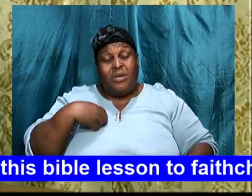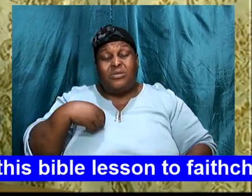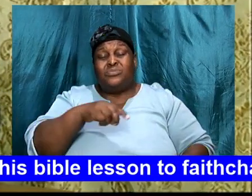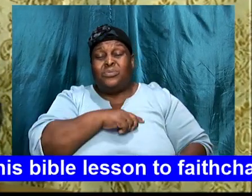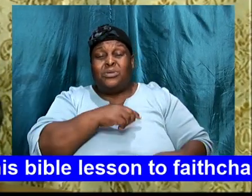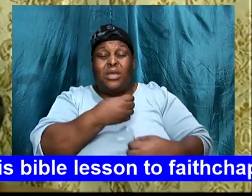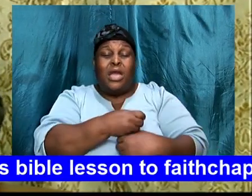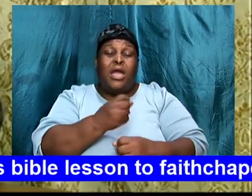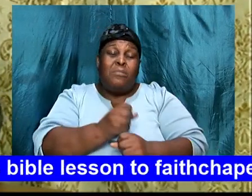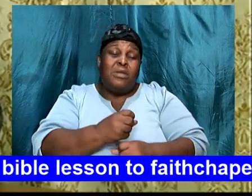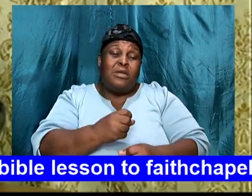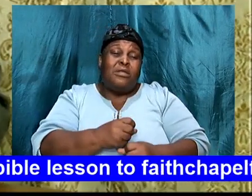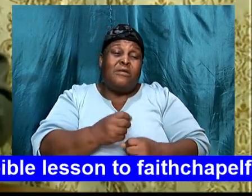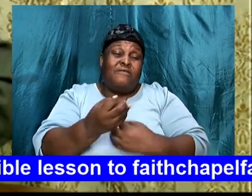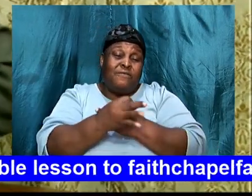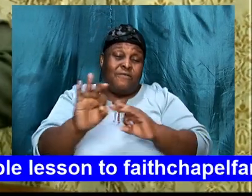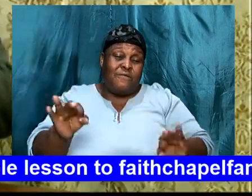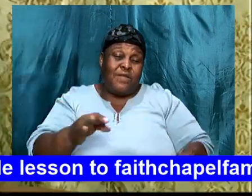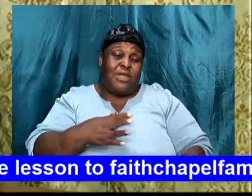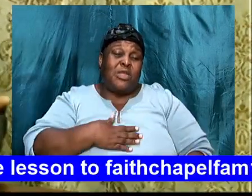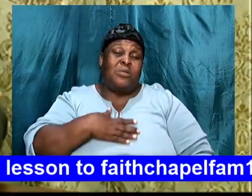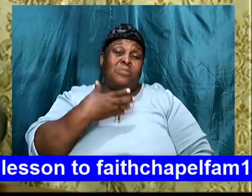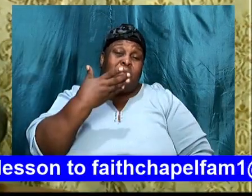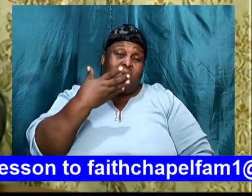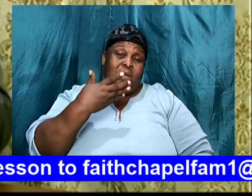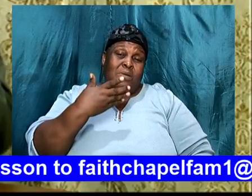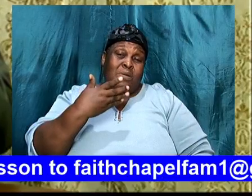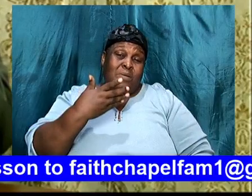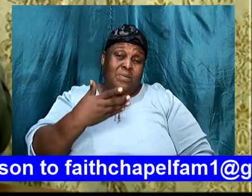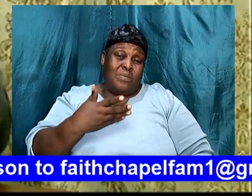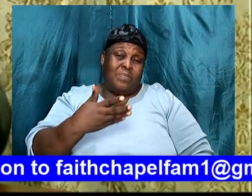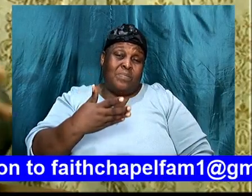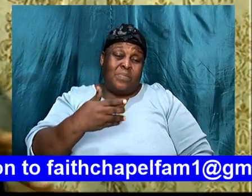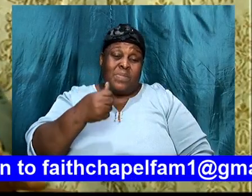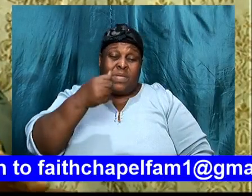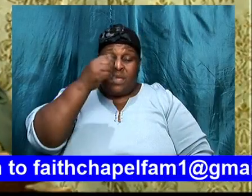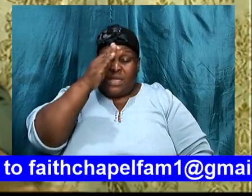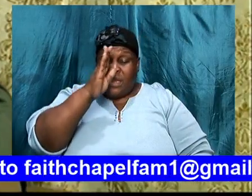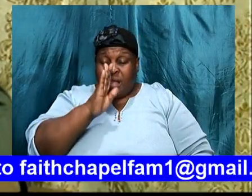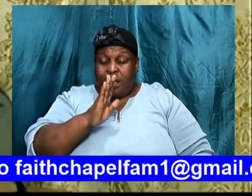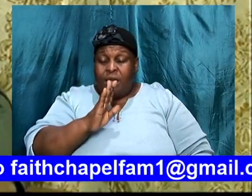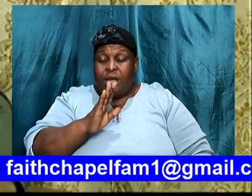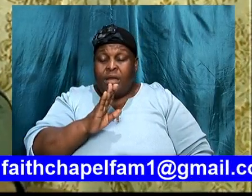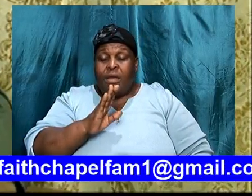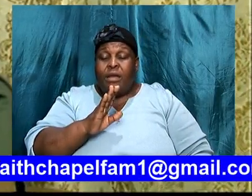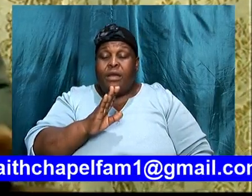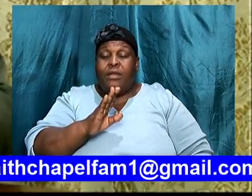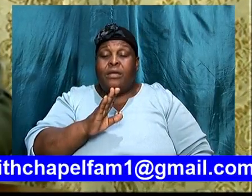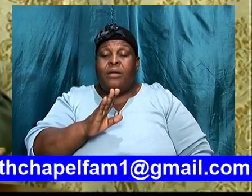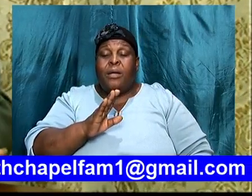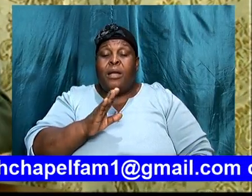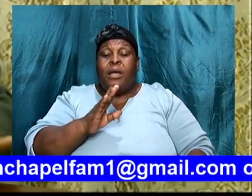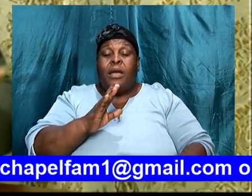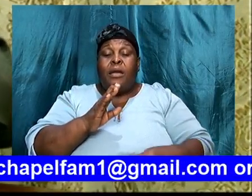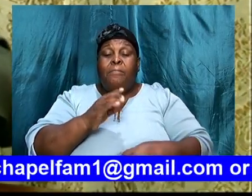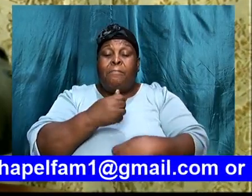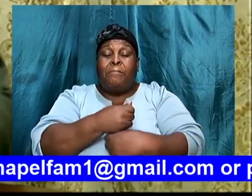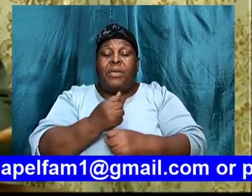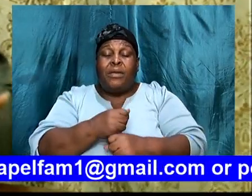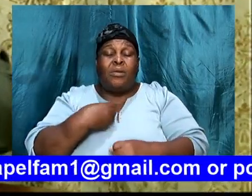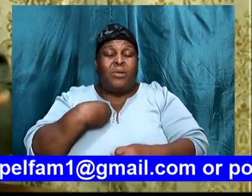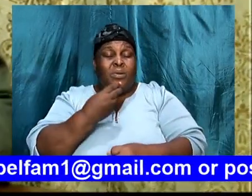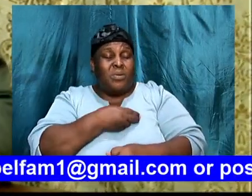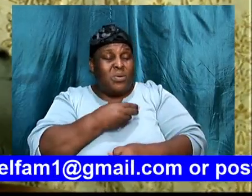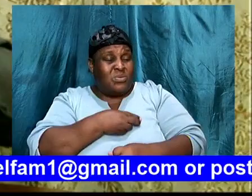agents, God, permits us, to express, this will, but, it is